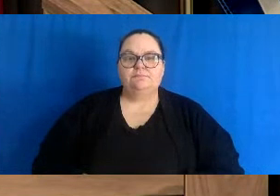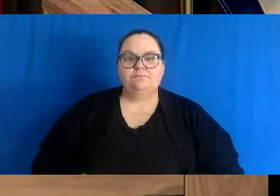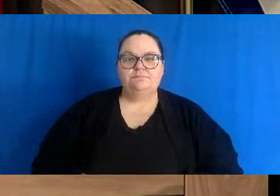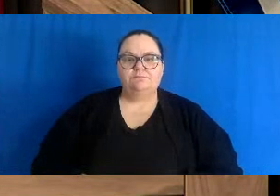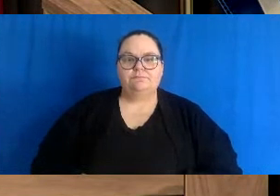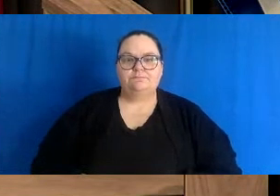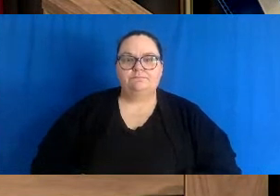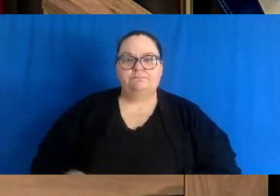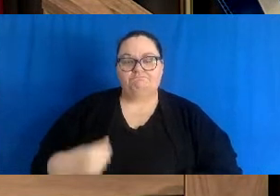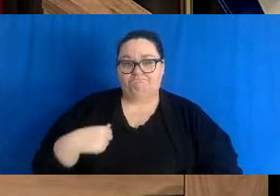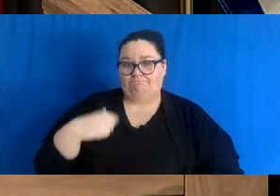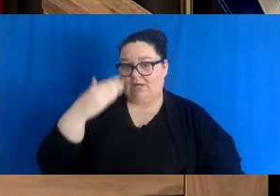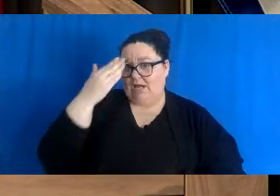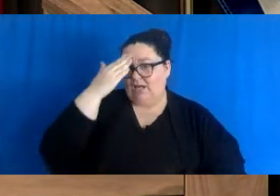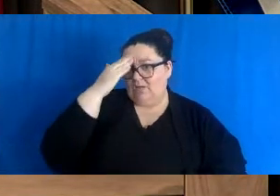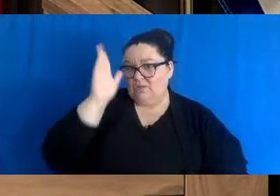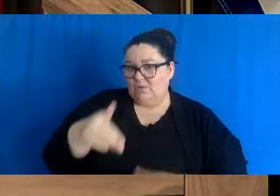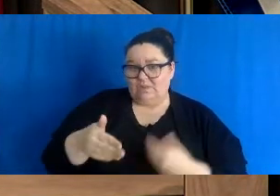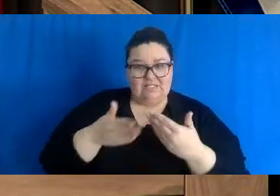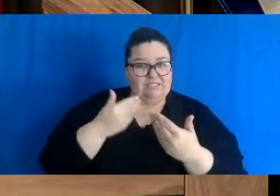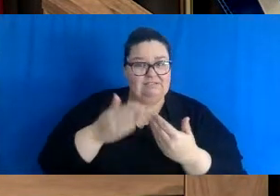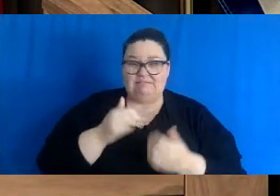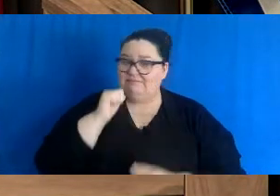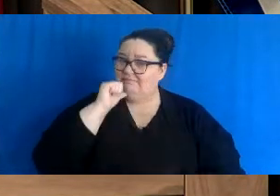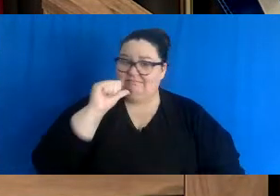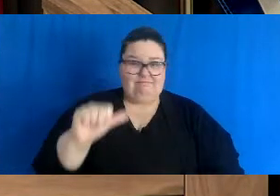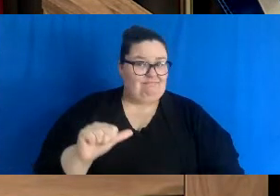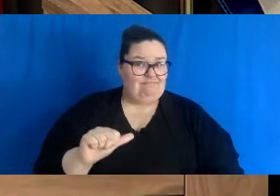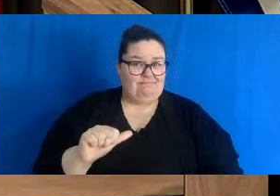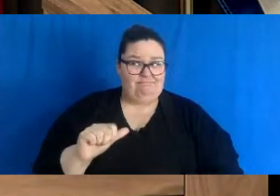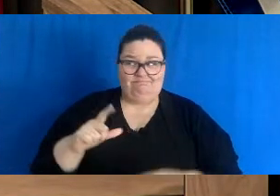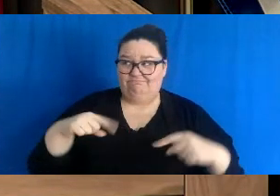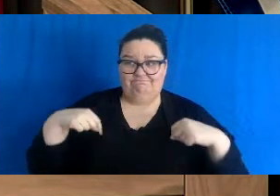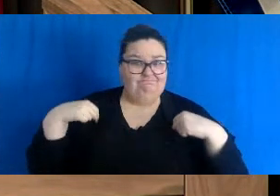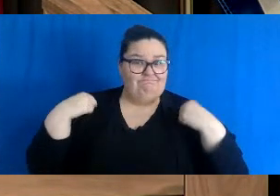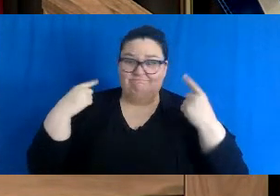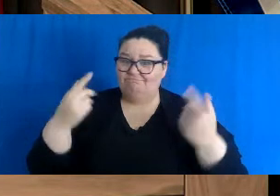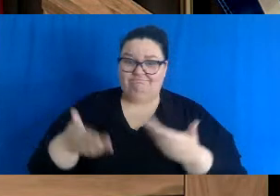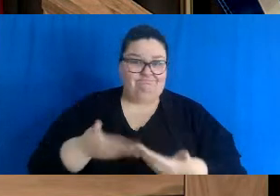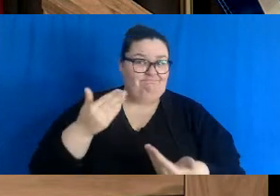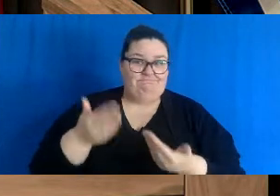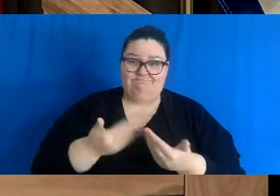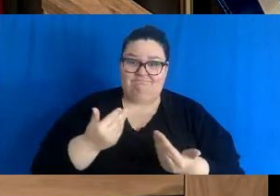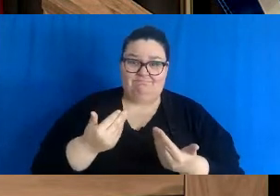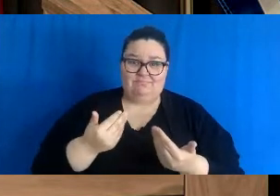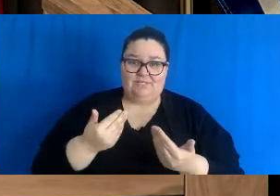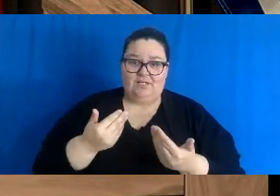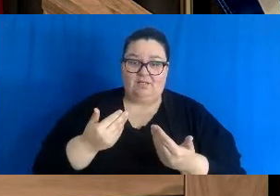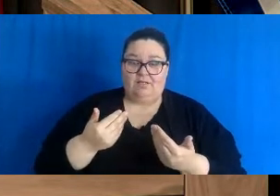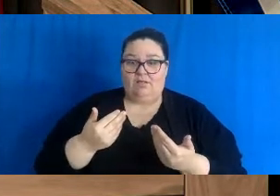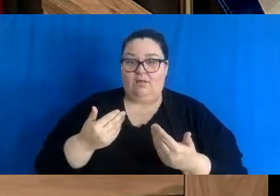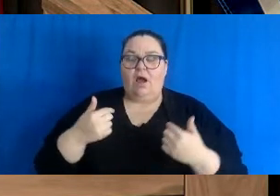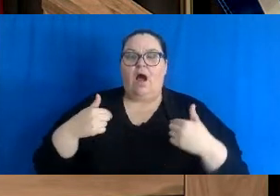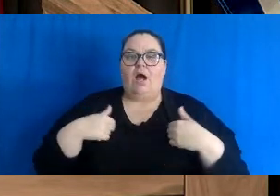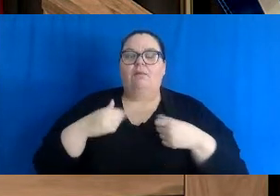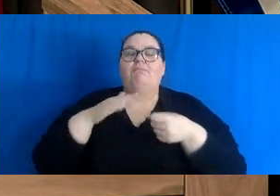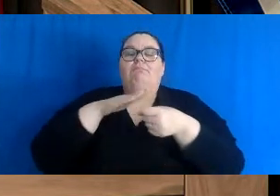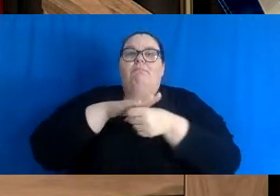I know this is not easy, and it has not been easy, and no one is more tired of COVID than I am.